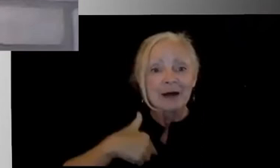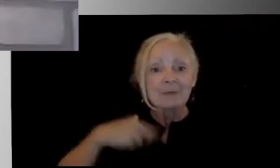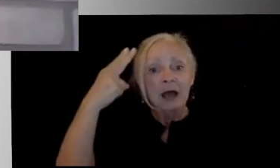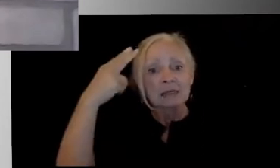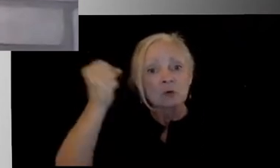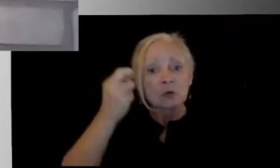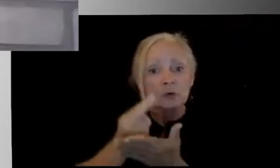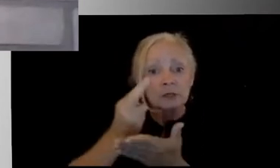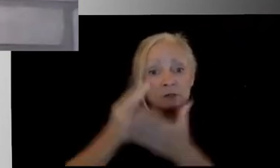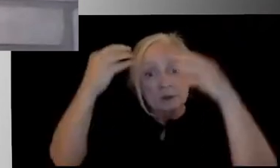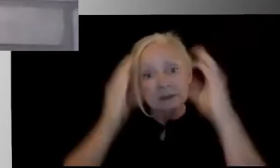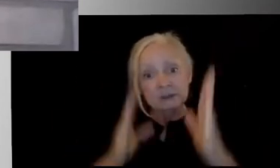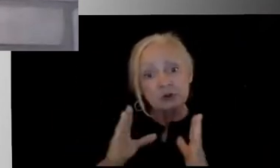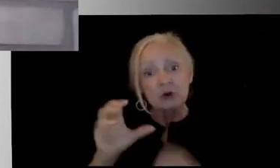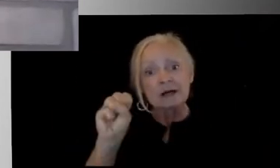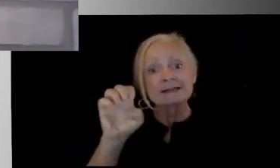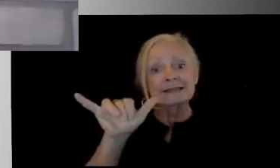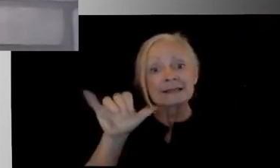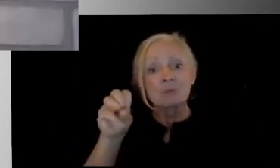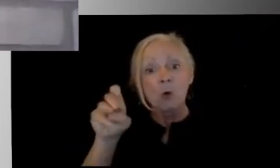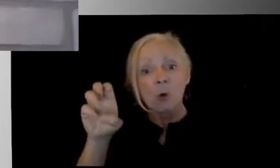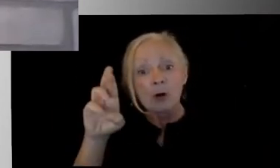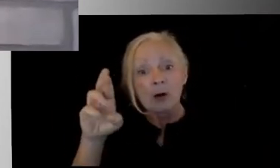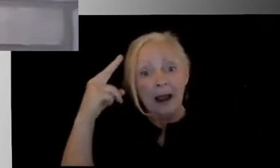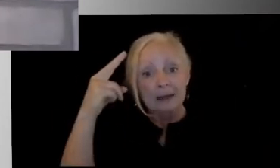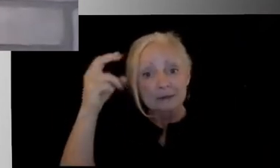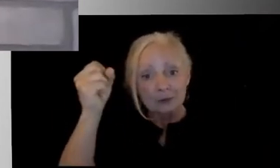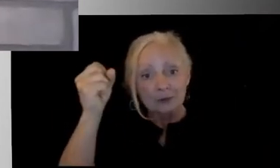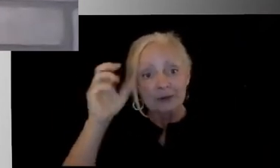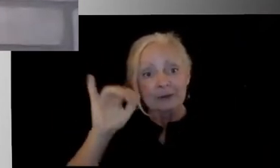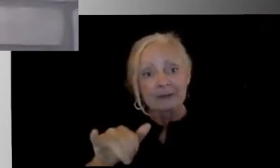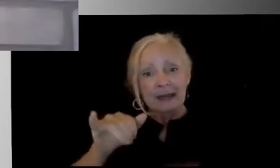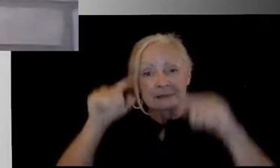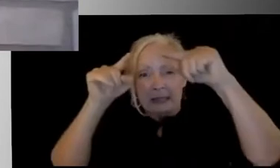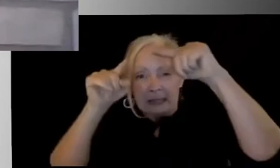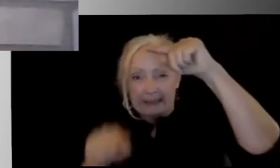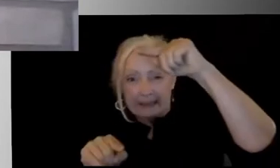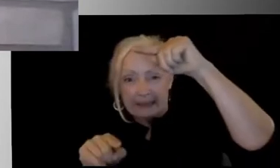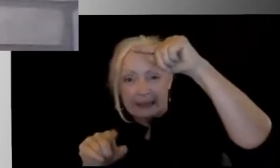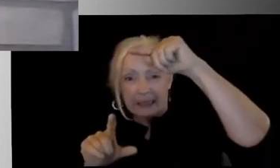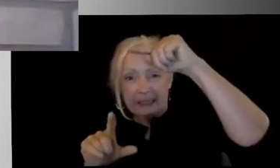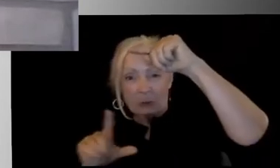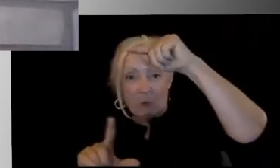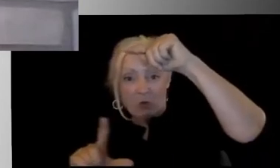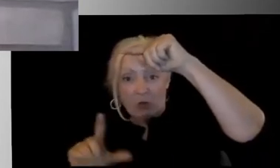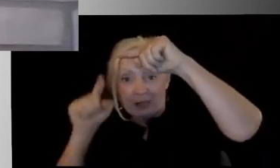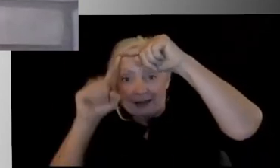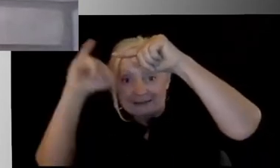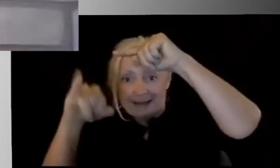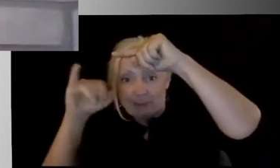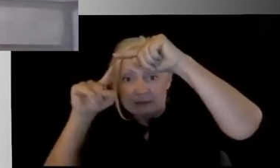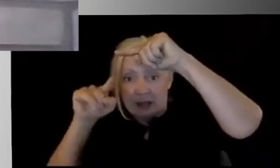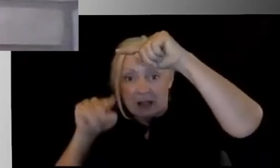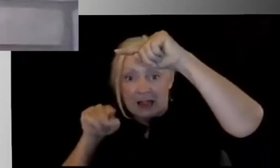teacher at Seymour High School. That's, for those of you not familiar, that's halfway to Louisville, if you're going south on 65, and